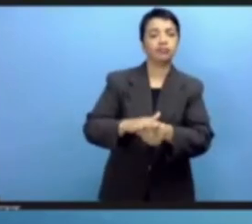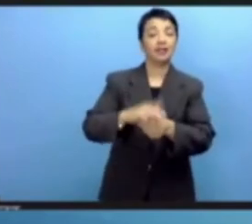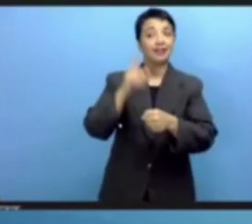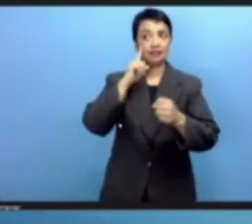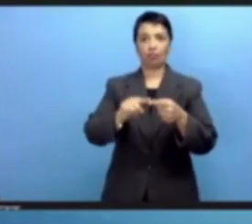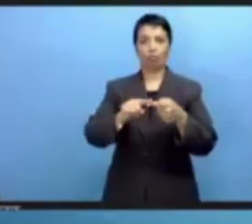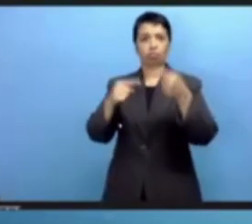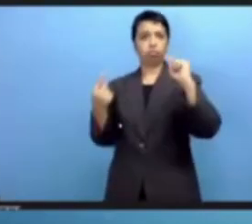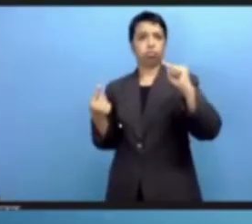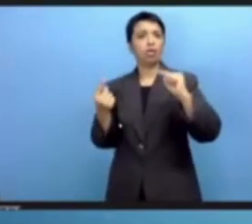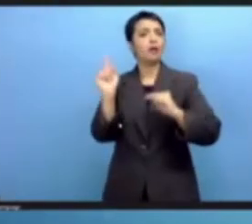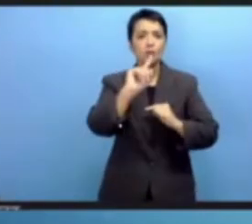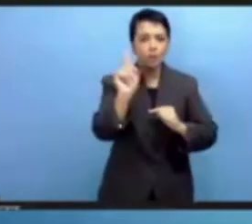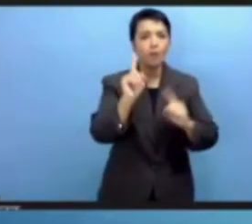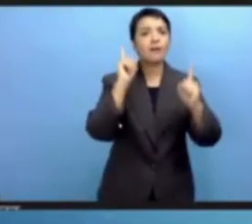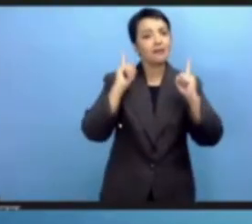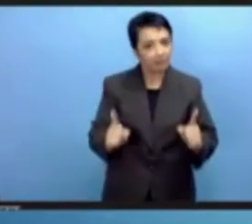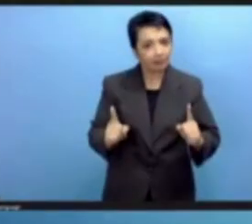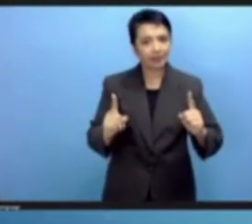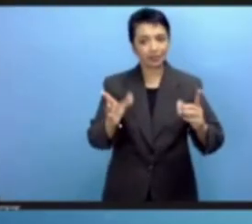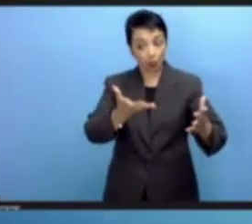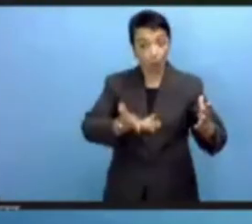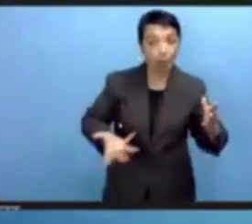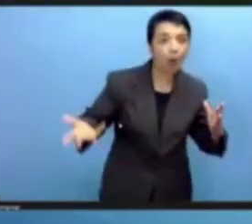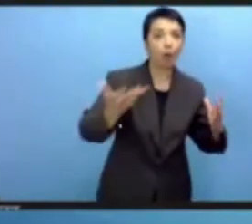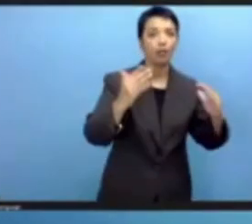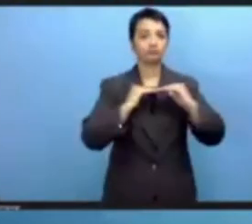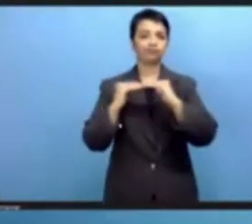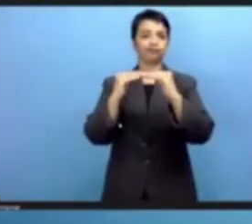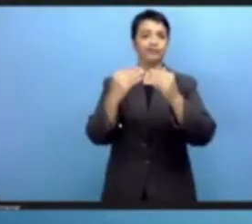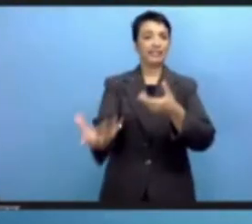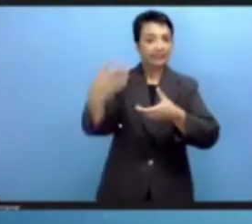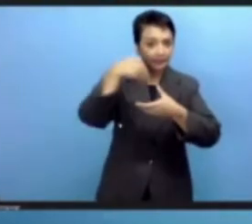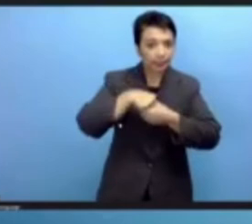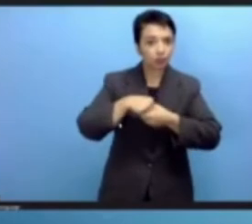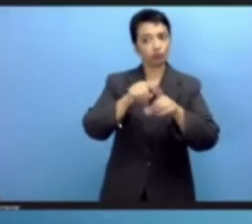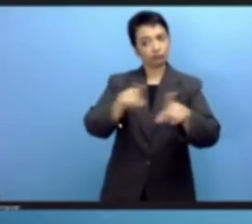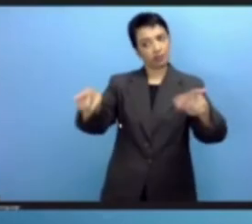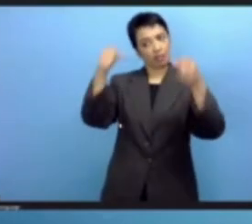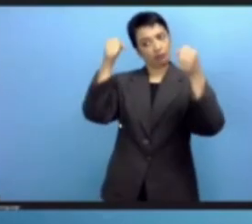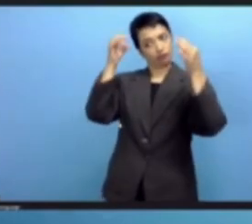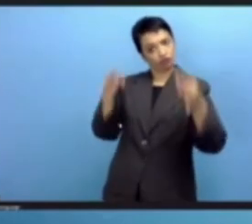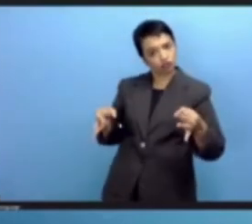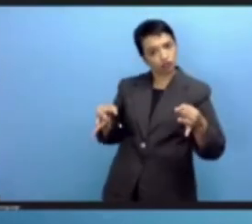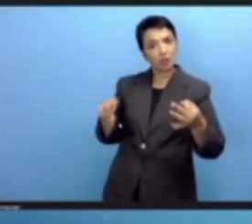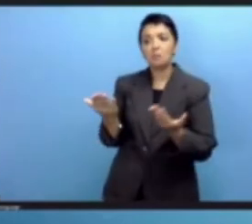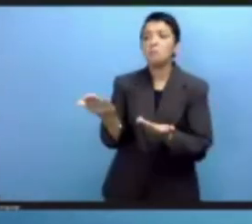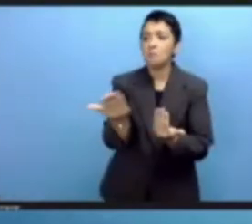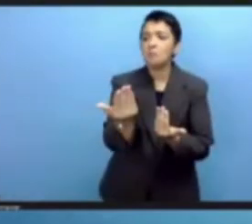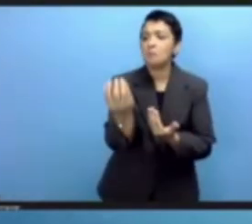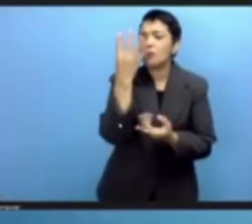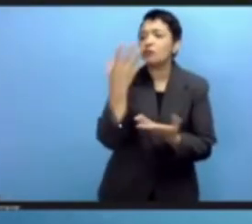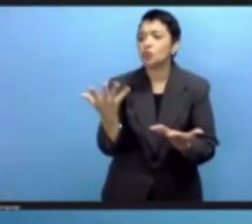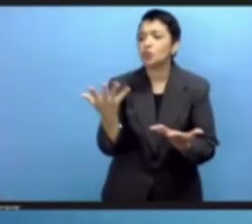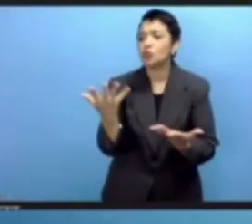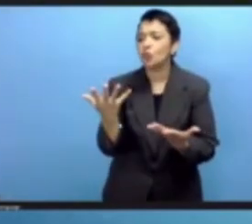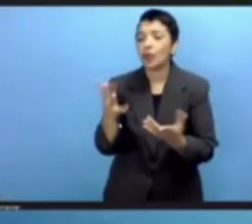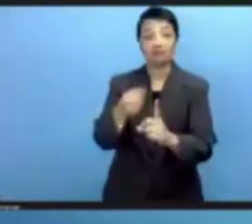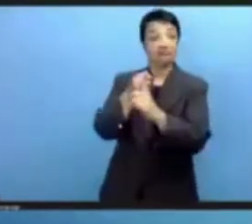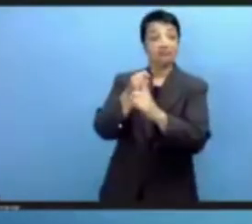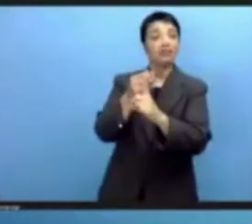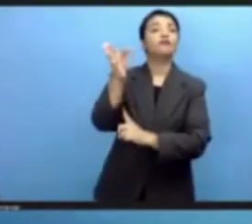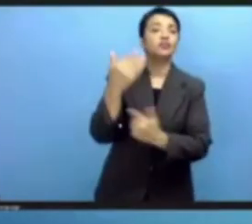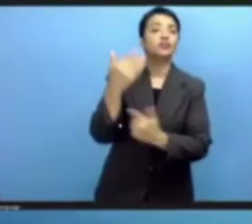they should be able to participate actively in the decisions that are affecting their futures. For instance, the gaps in internet access